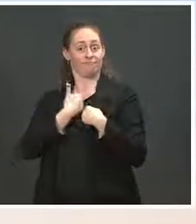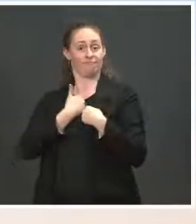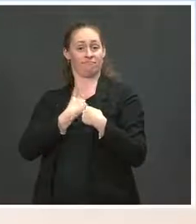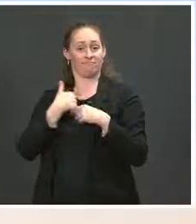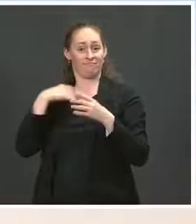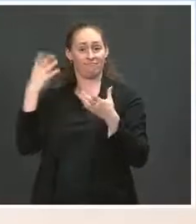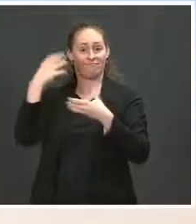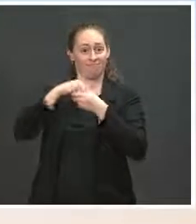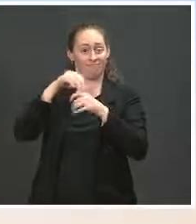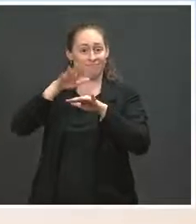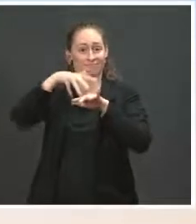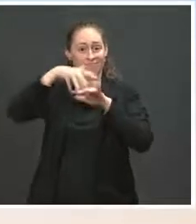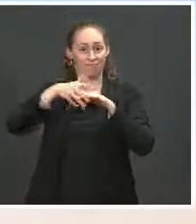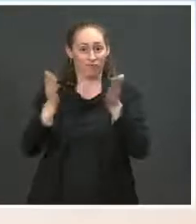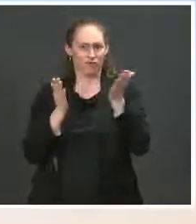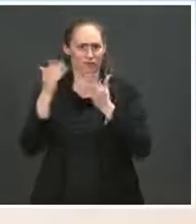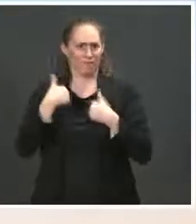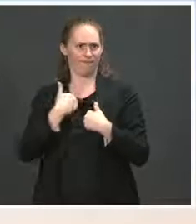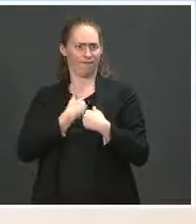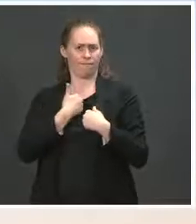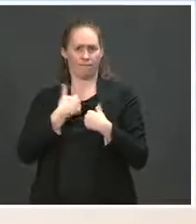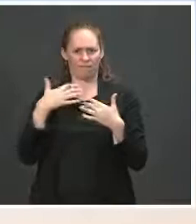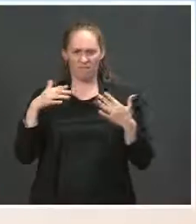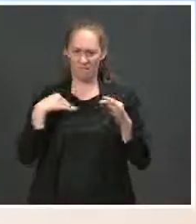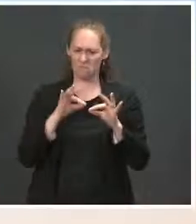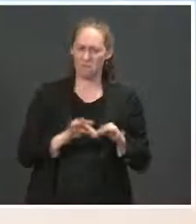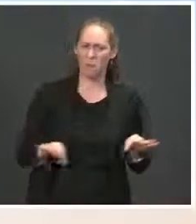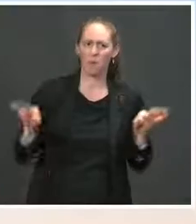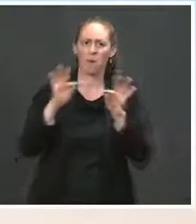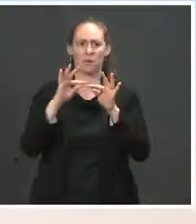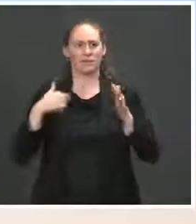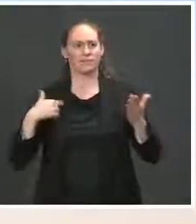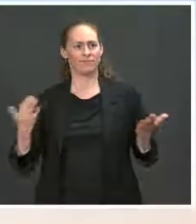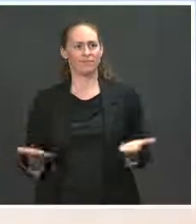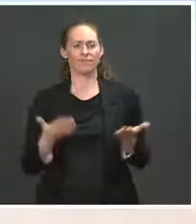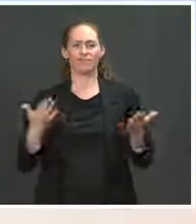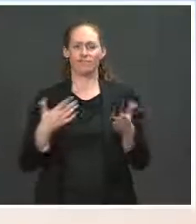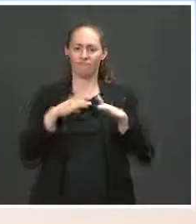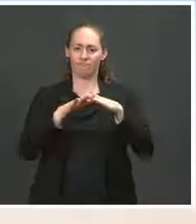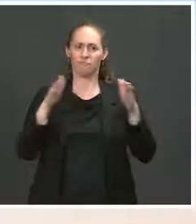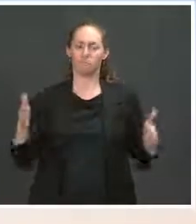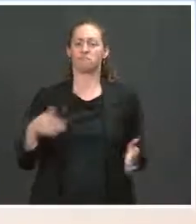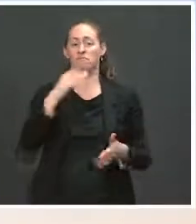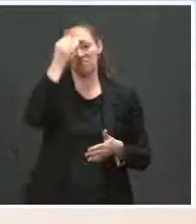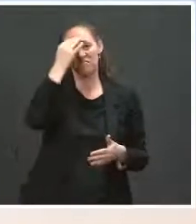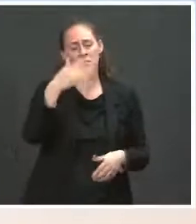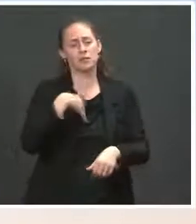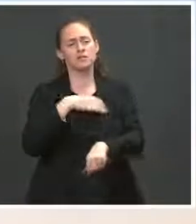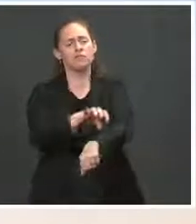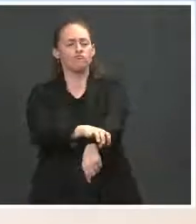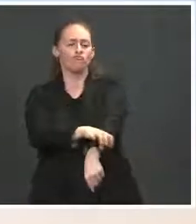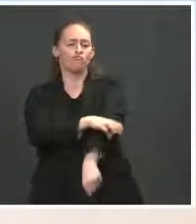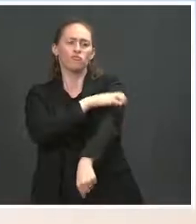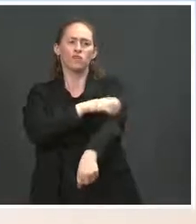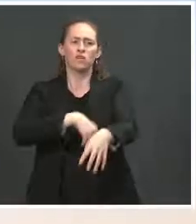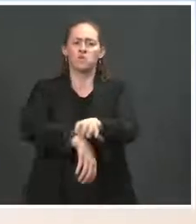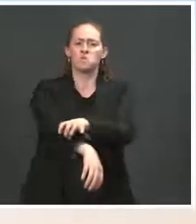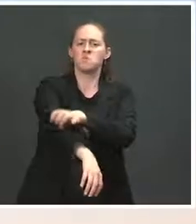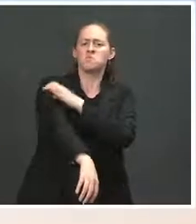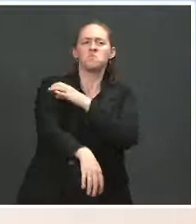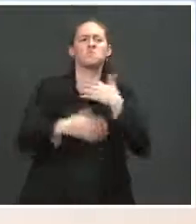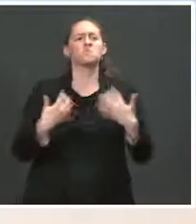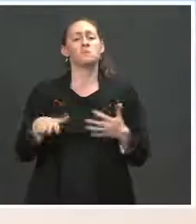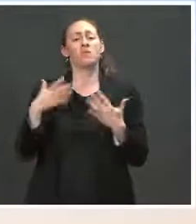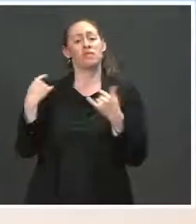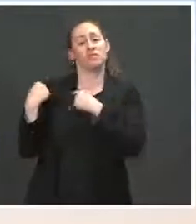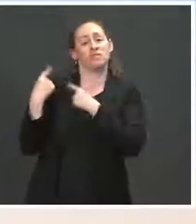lost on me. As I stand here today at this podium, I am moved by how monumental this week alone has been for